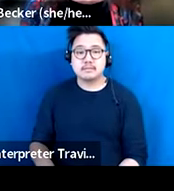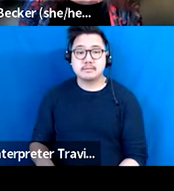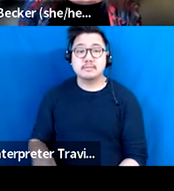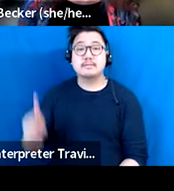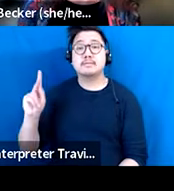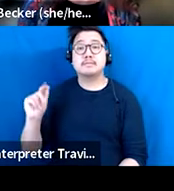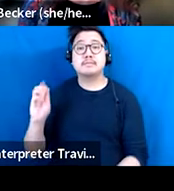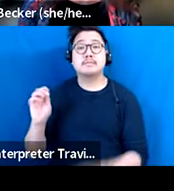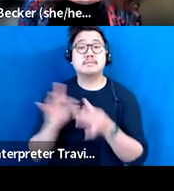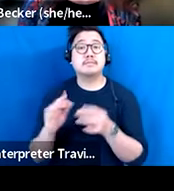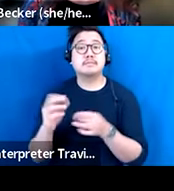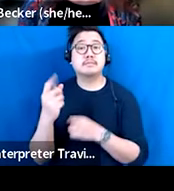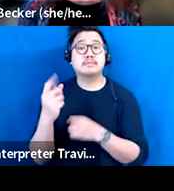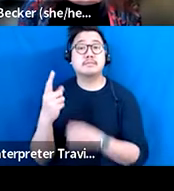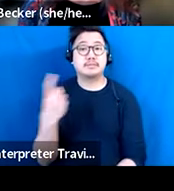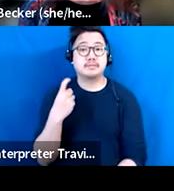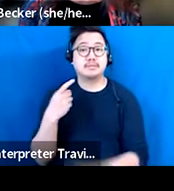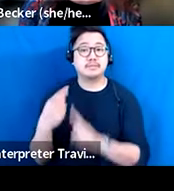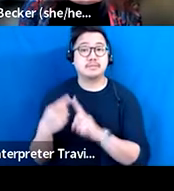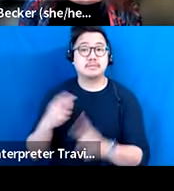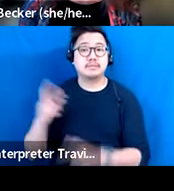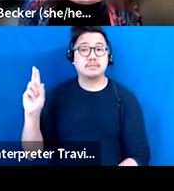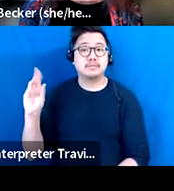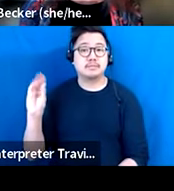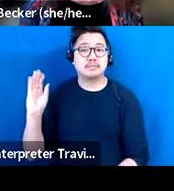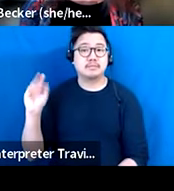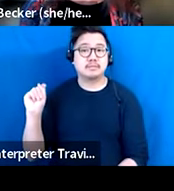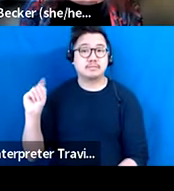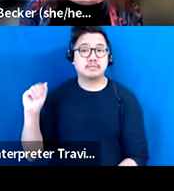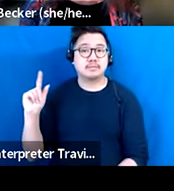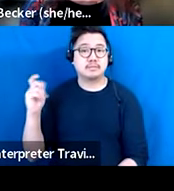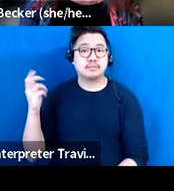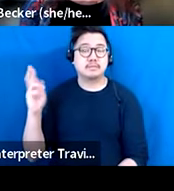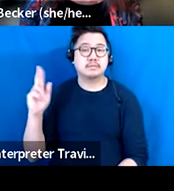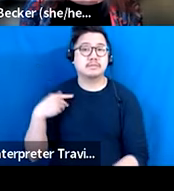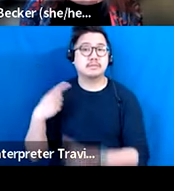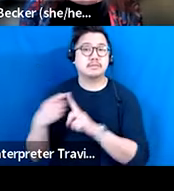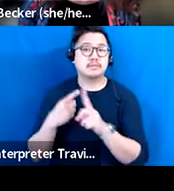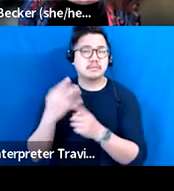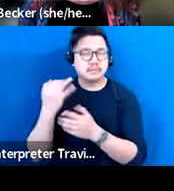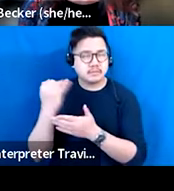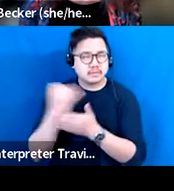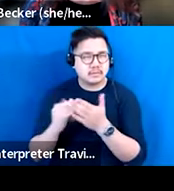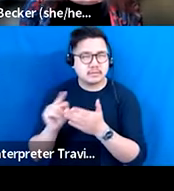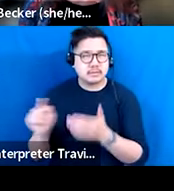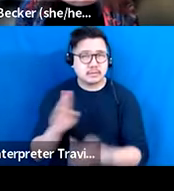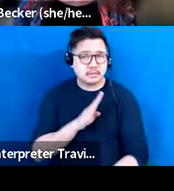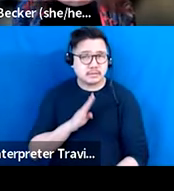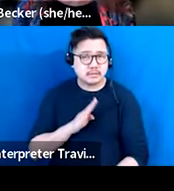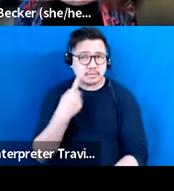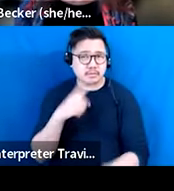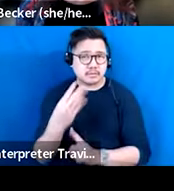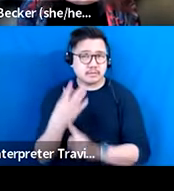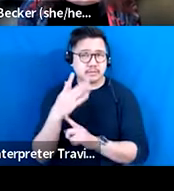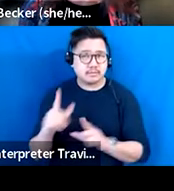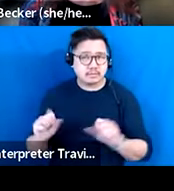We have a question that has come in from Robert Alexander from the Arts West Board. Robert, do you want to come on screen and ask your question? It's a really